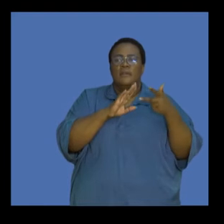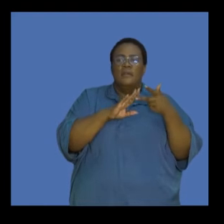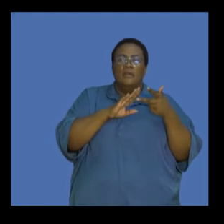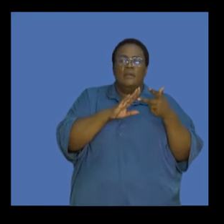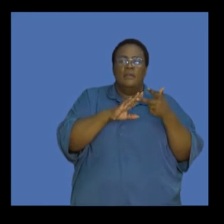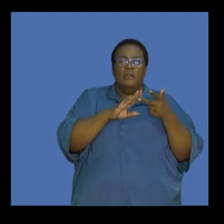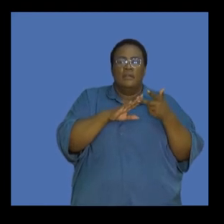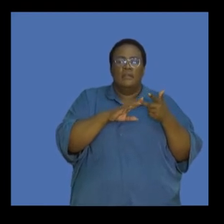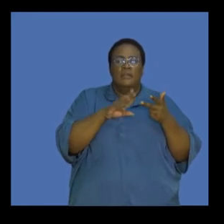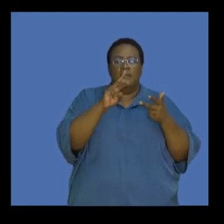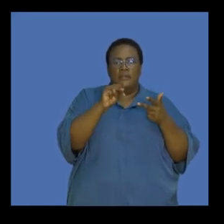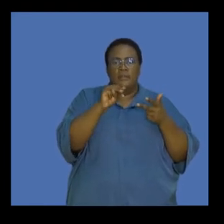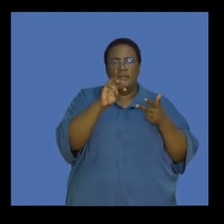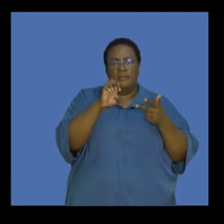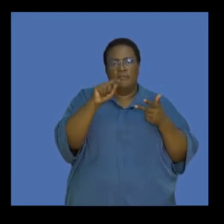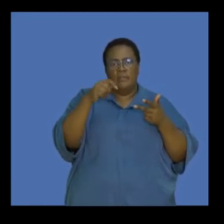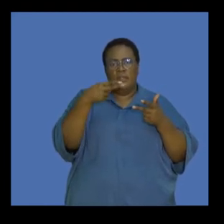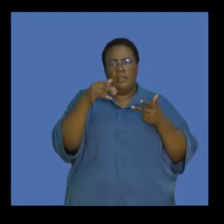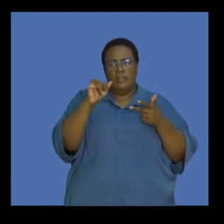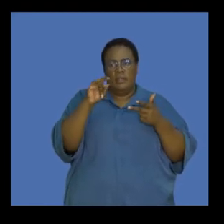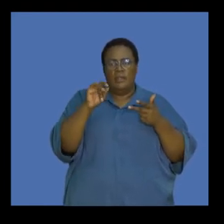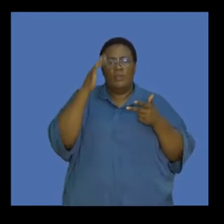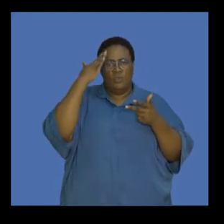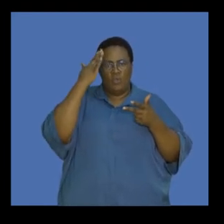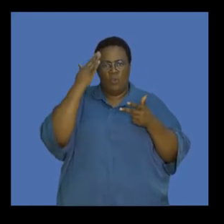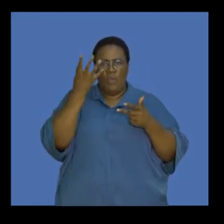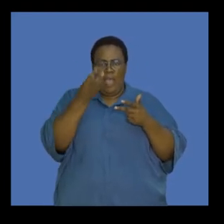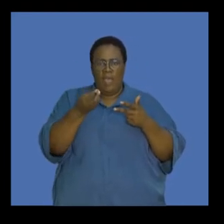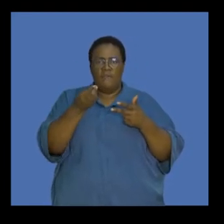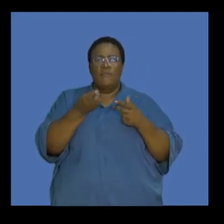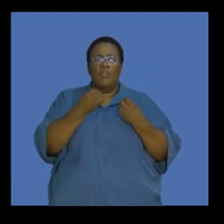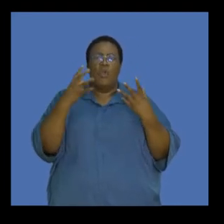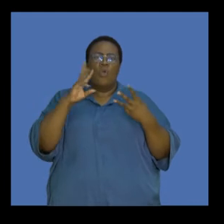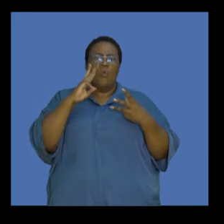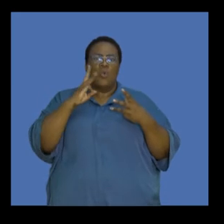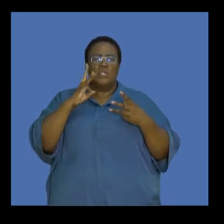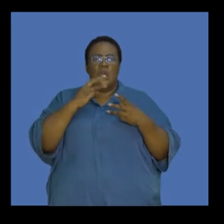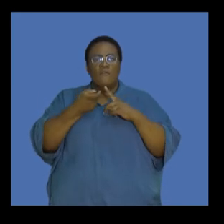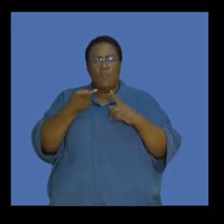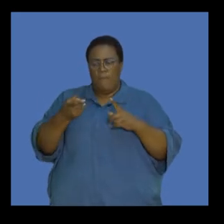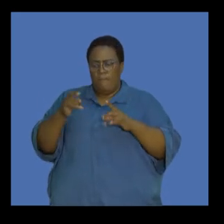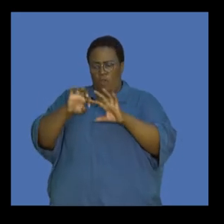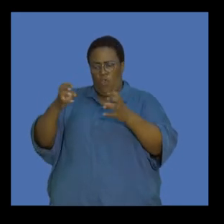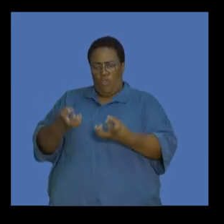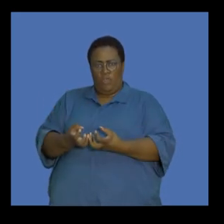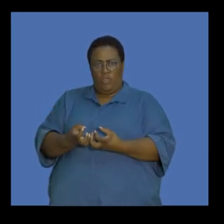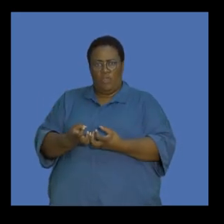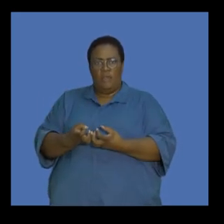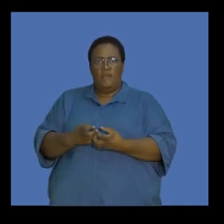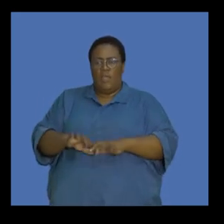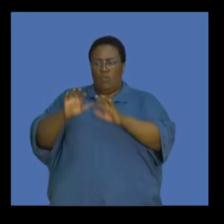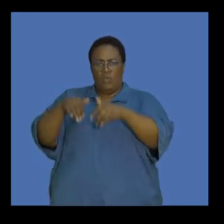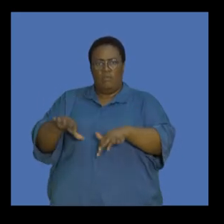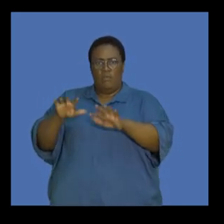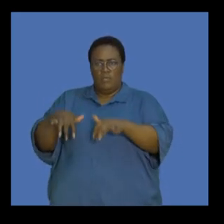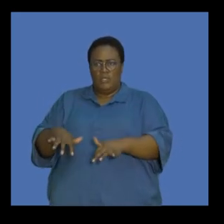see methane as part of the atmosphere. We know that there's a lot of water vapor that evaporates from the surface of the Earth in